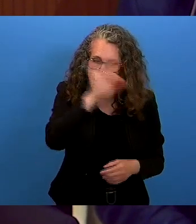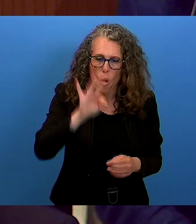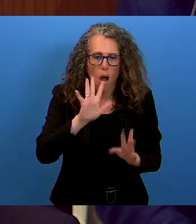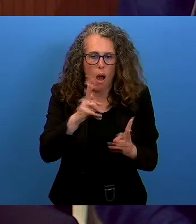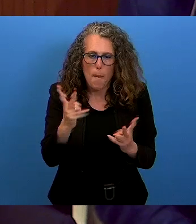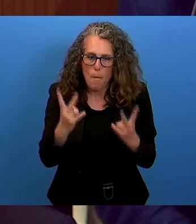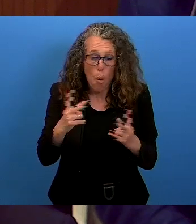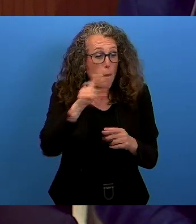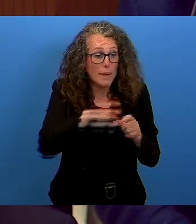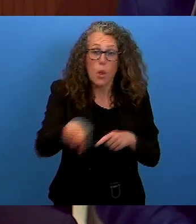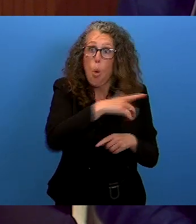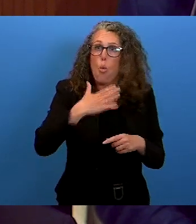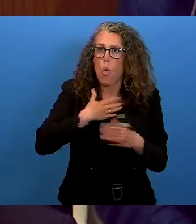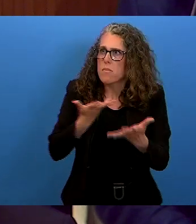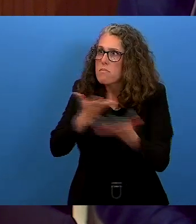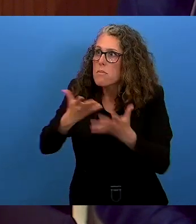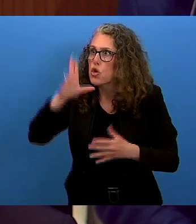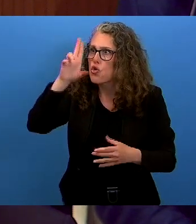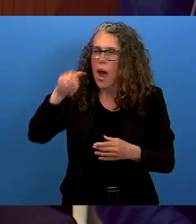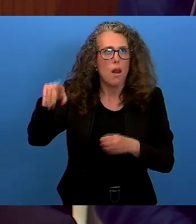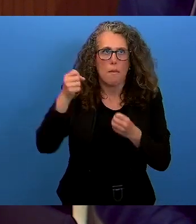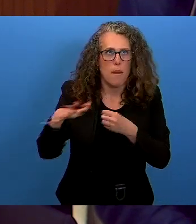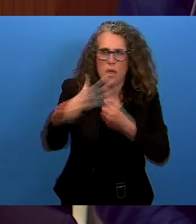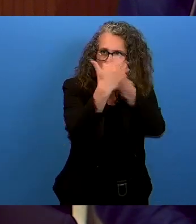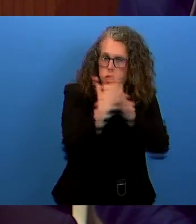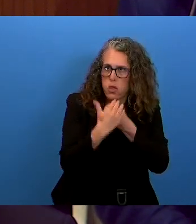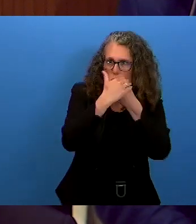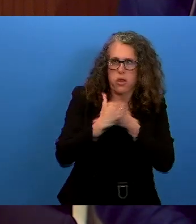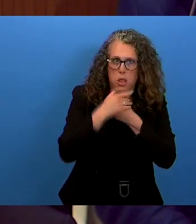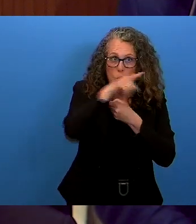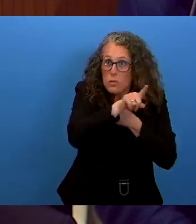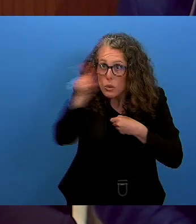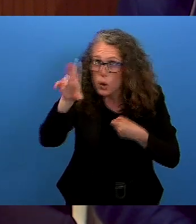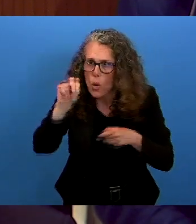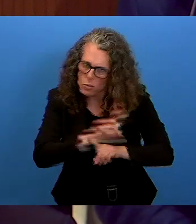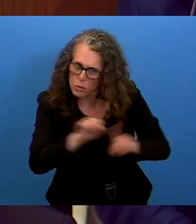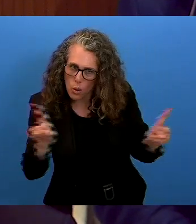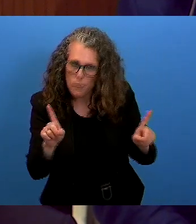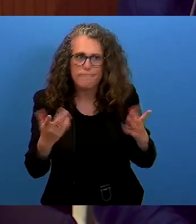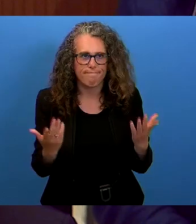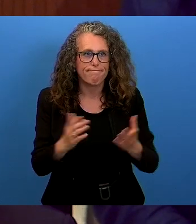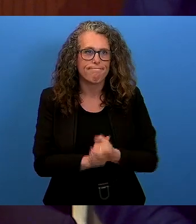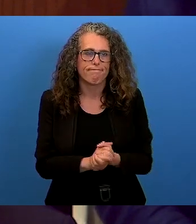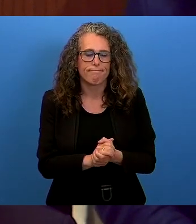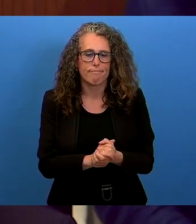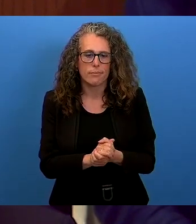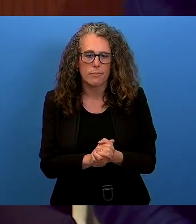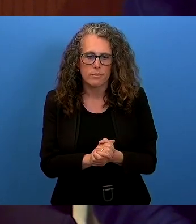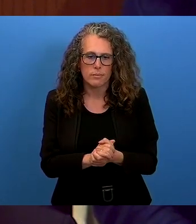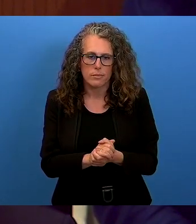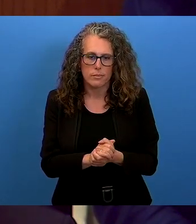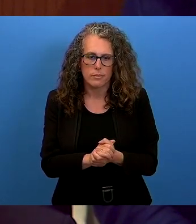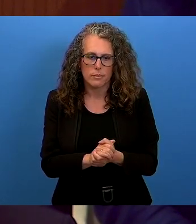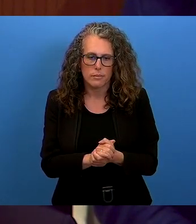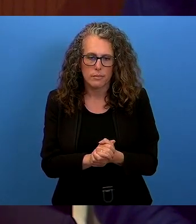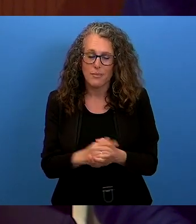is obviously unacceptable and must stop. Dear colleagues, a resounding message from last year's commemoration of the